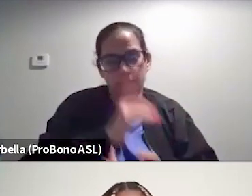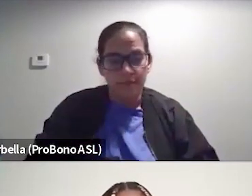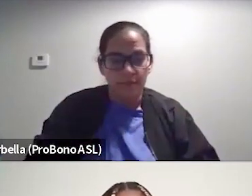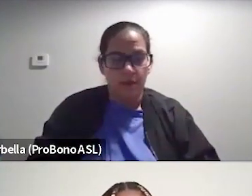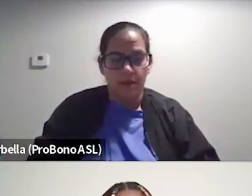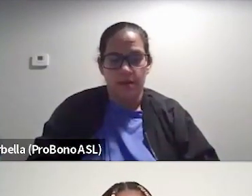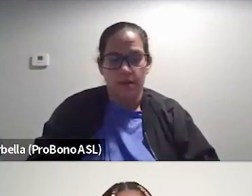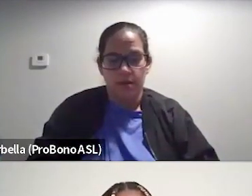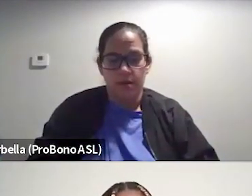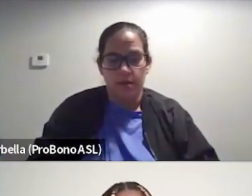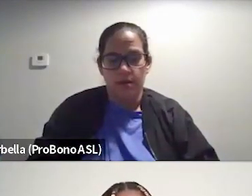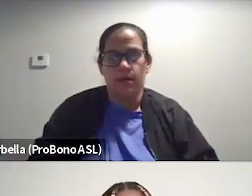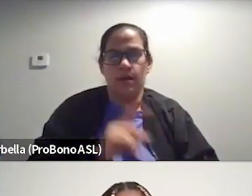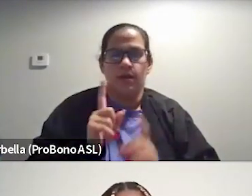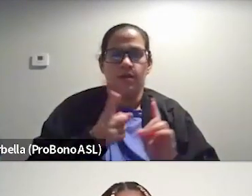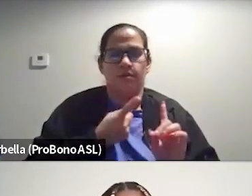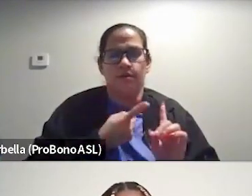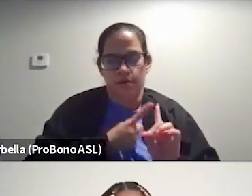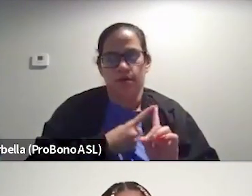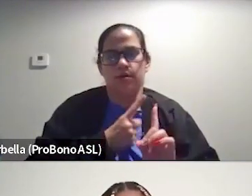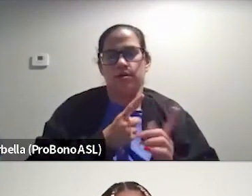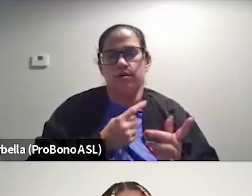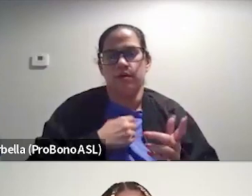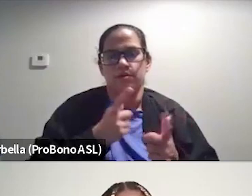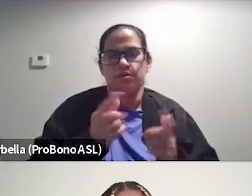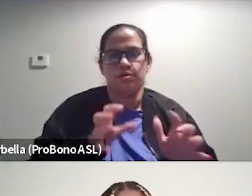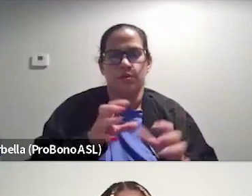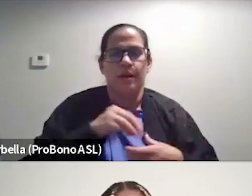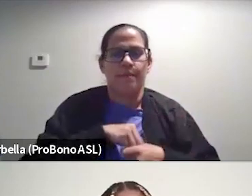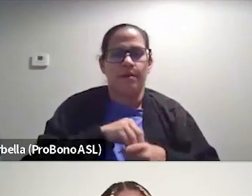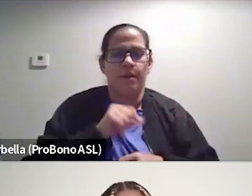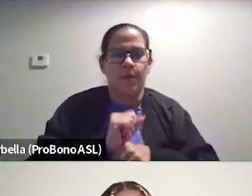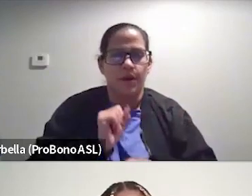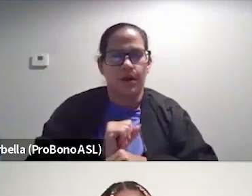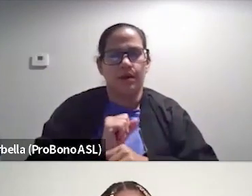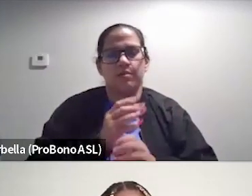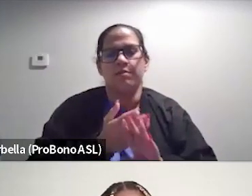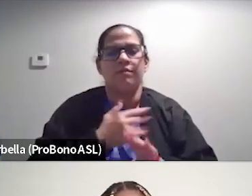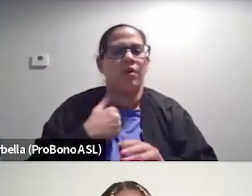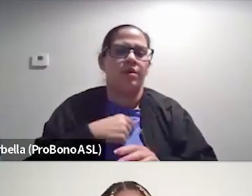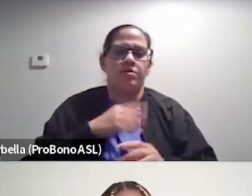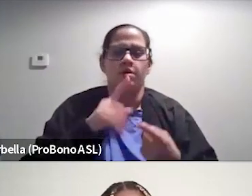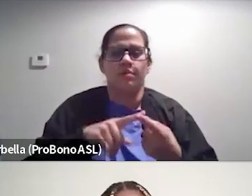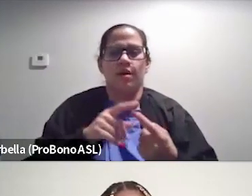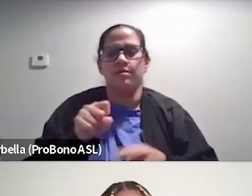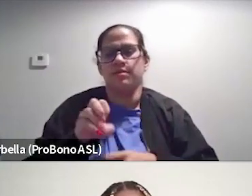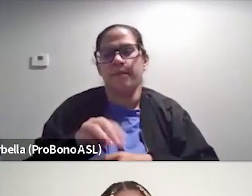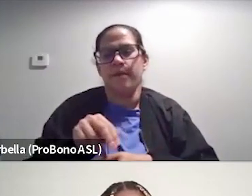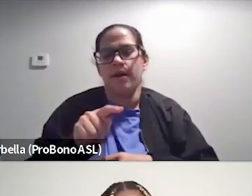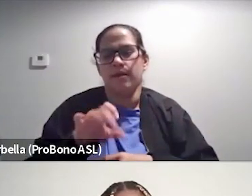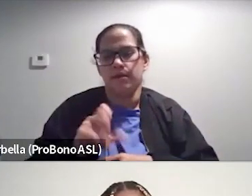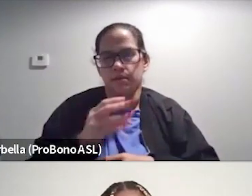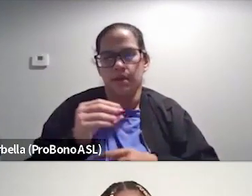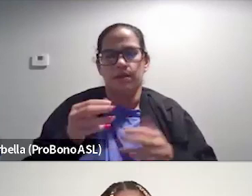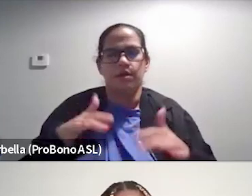Yeah, I, when I very first started doing embodiment work, it was before we were talking about somatics and the nervous system